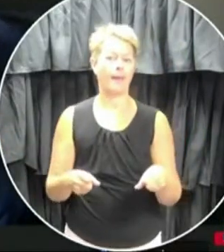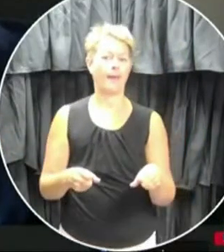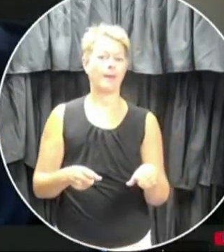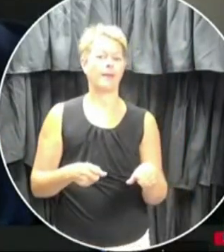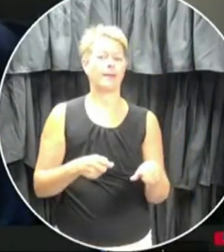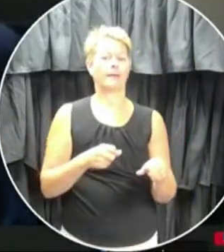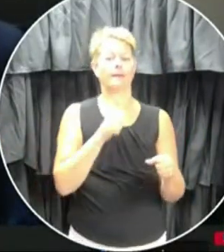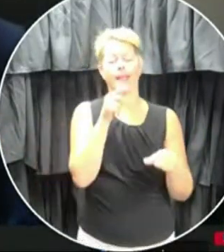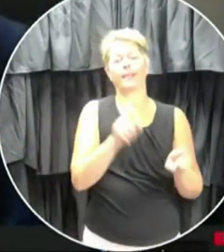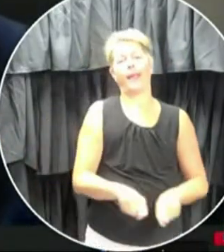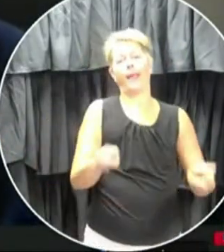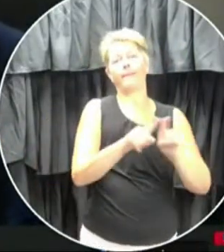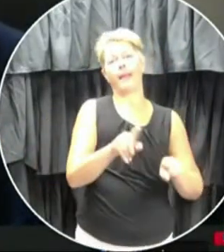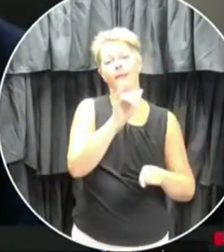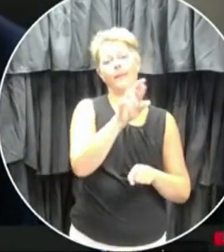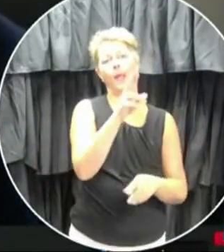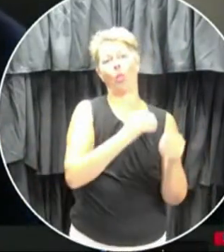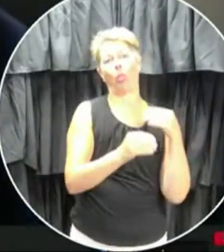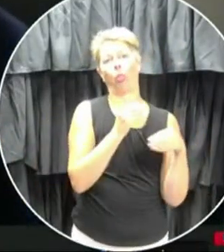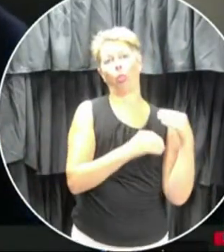classroom, uh, itself.